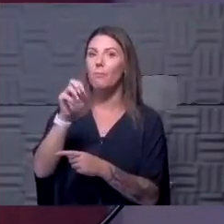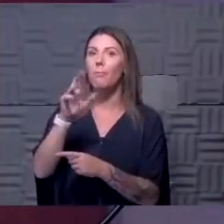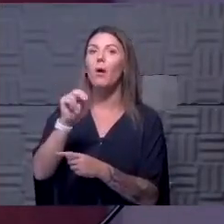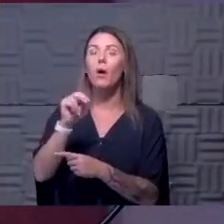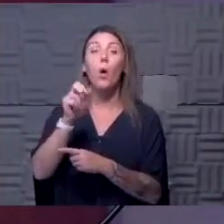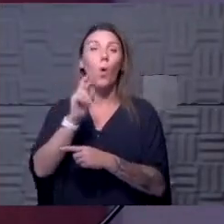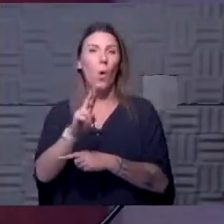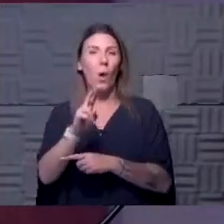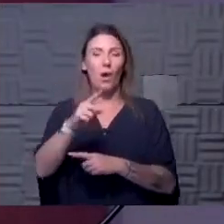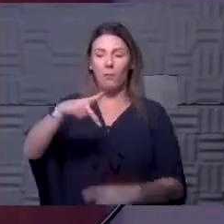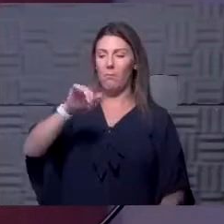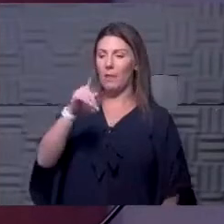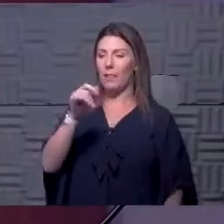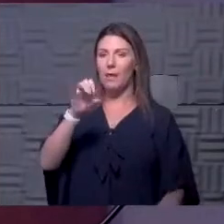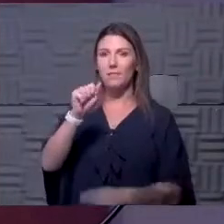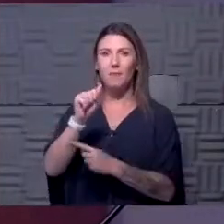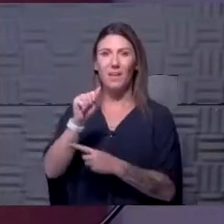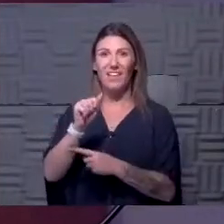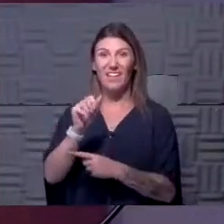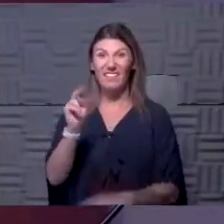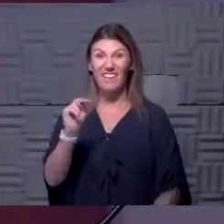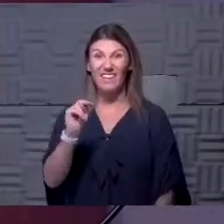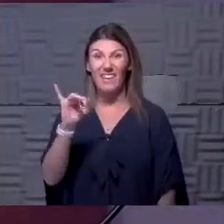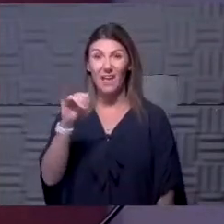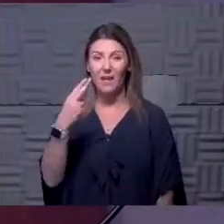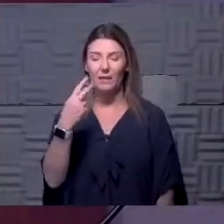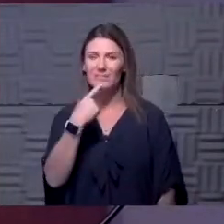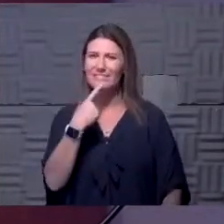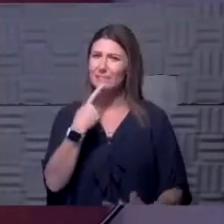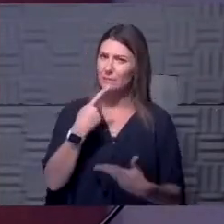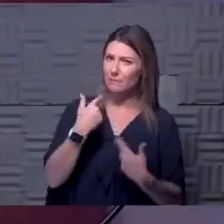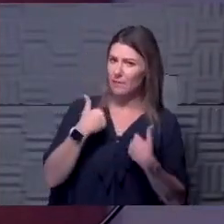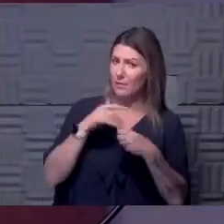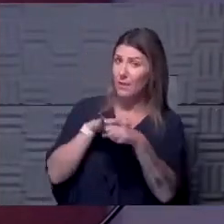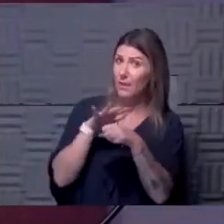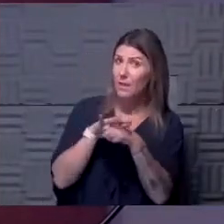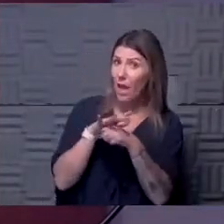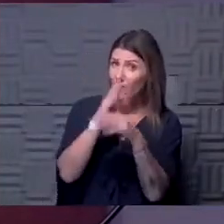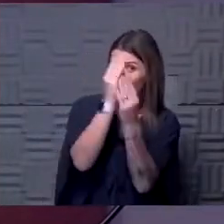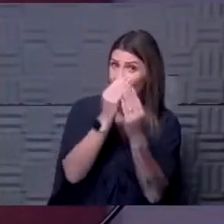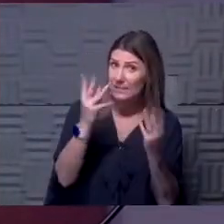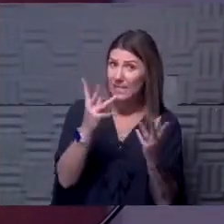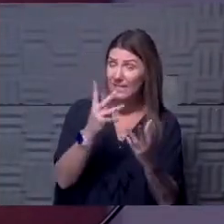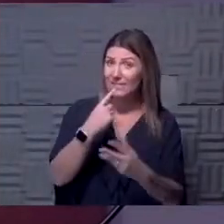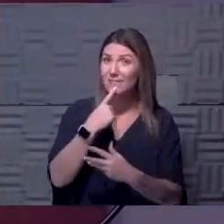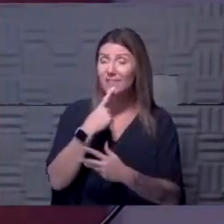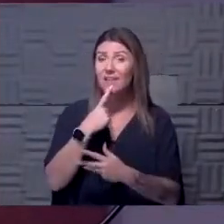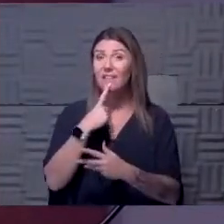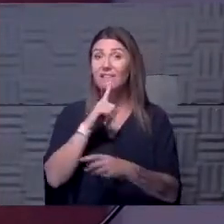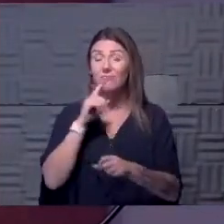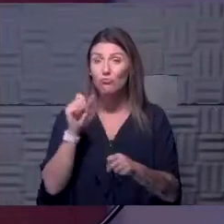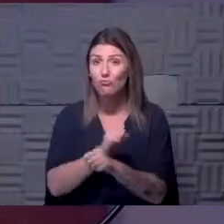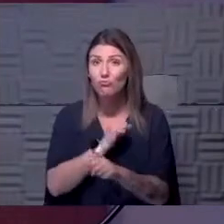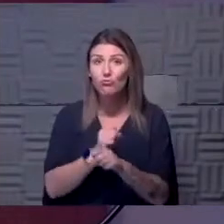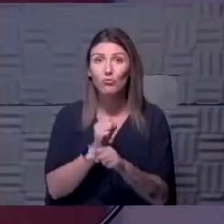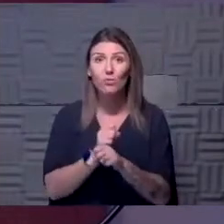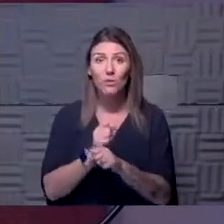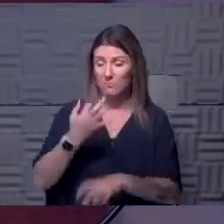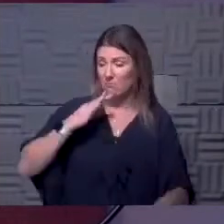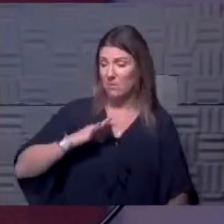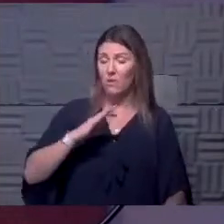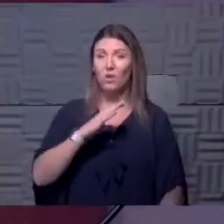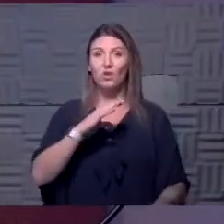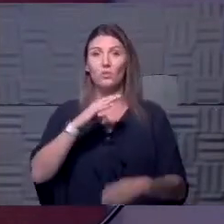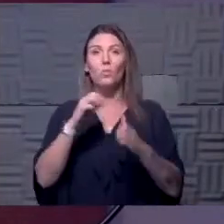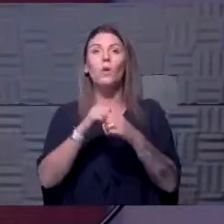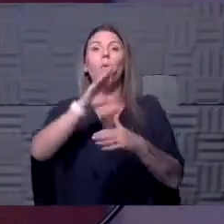the NIH said, are we sure we have enough data to say that this is truly beneficial in all patient